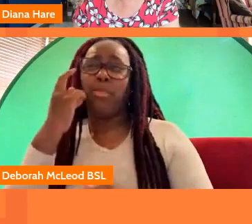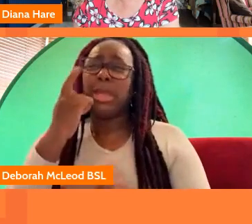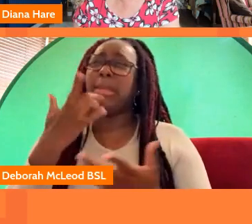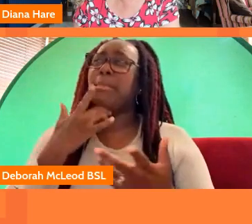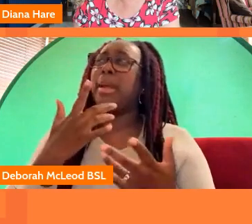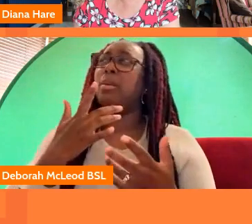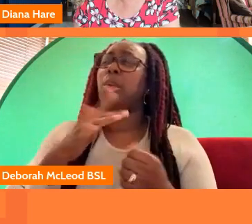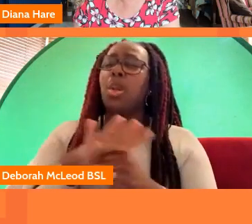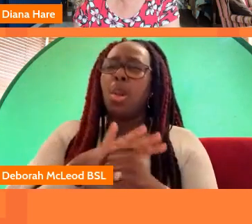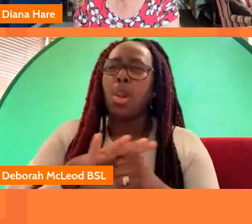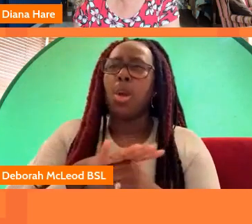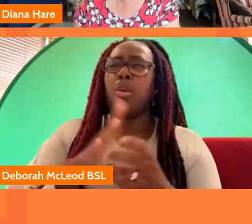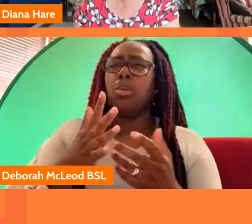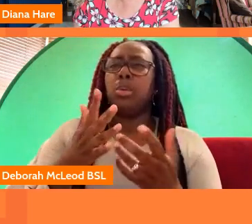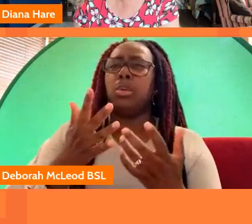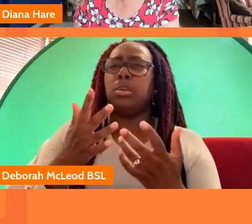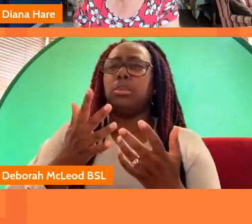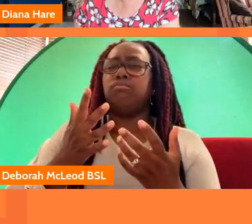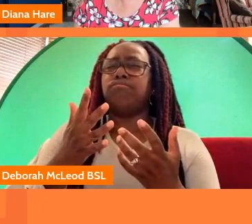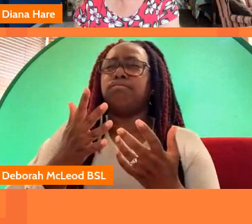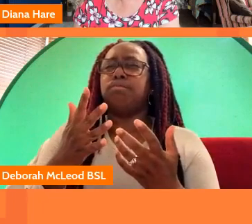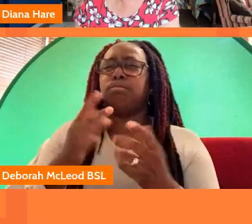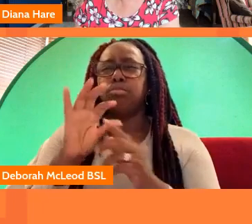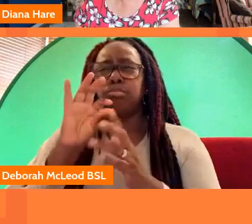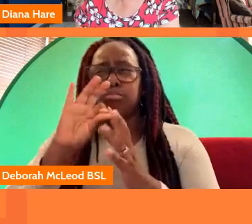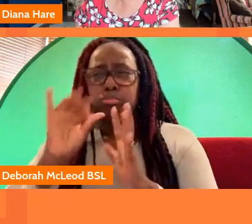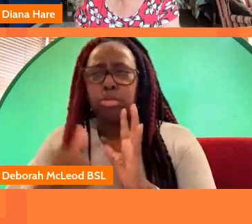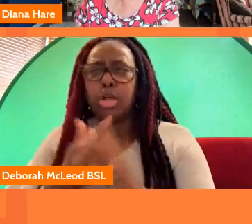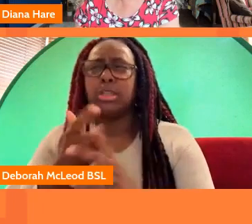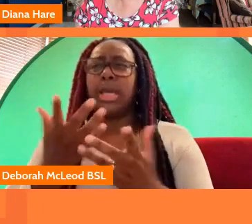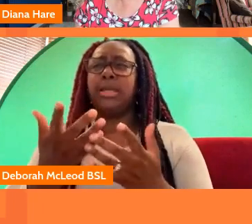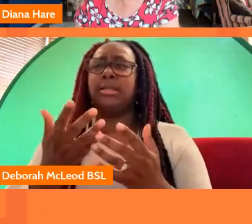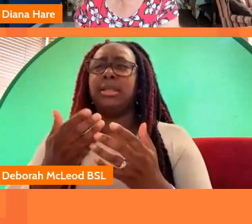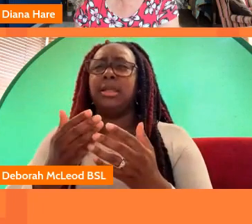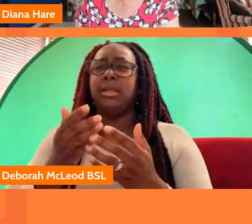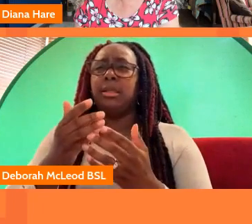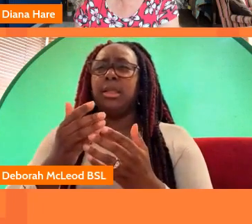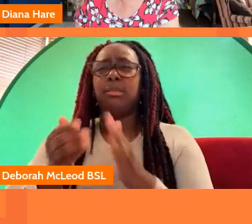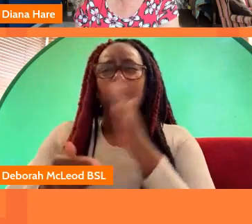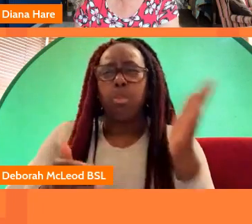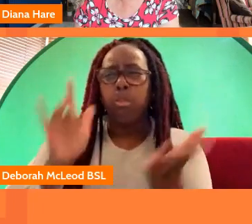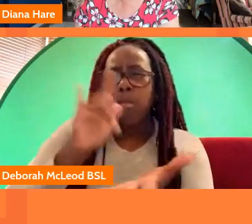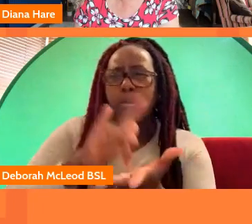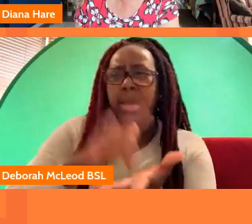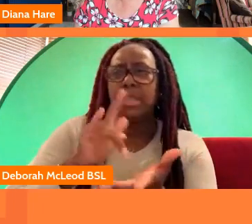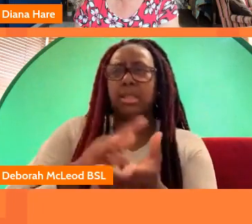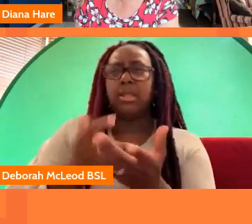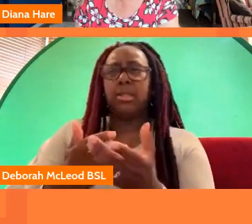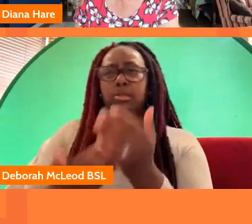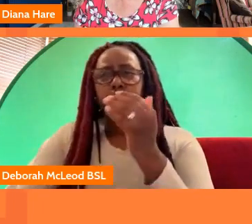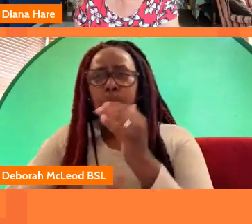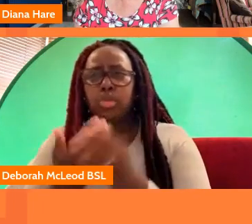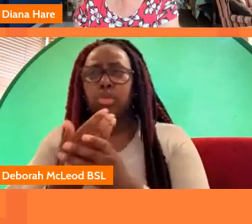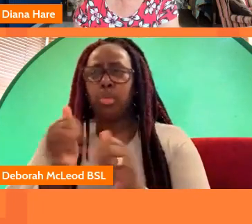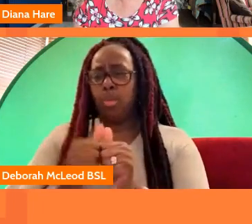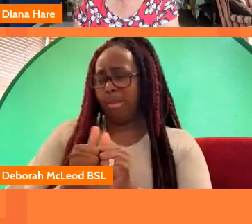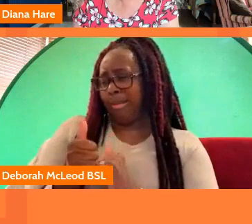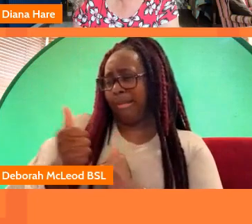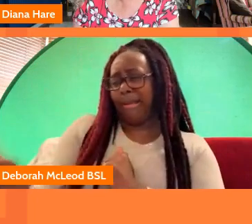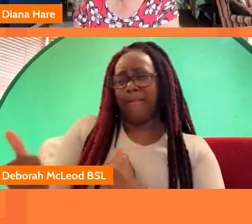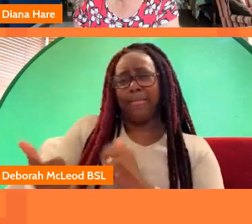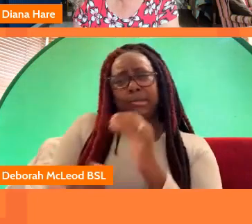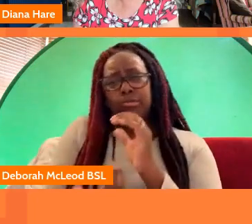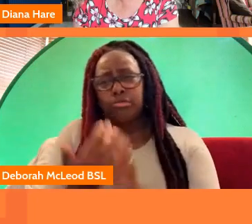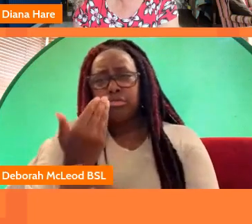projects that we supported in the west midlands with new production companies or very very fresh production companies also